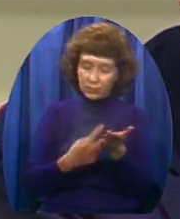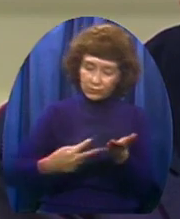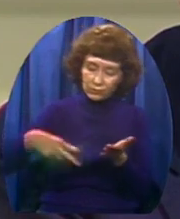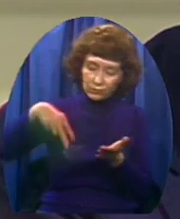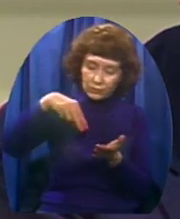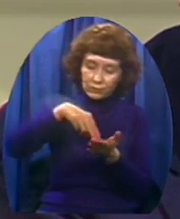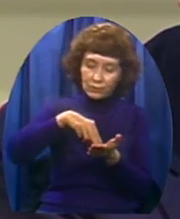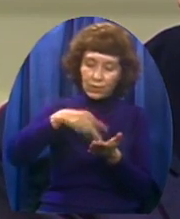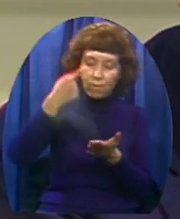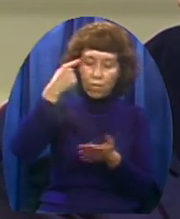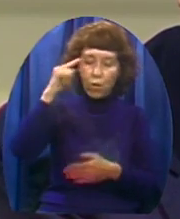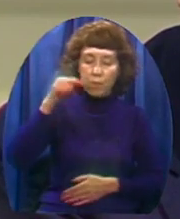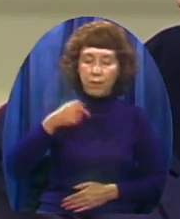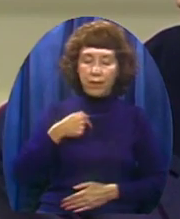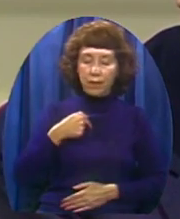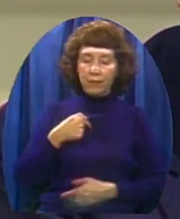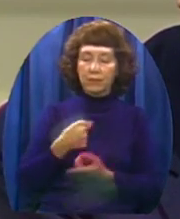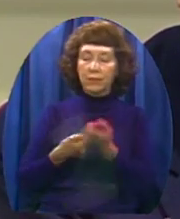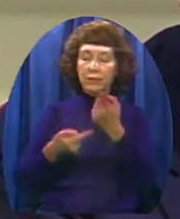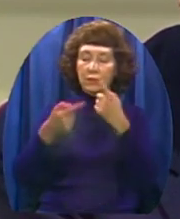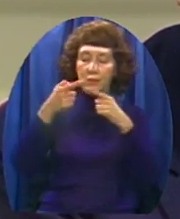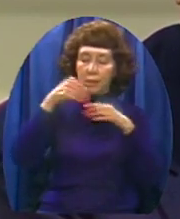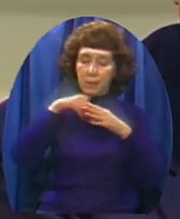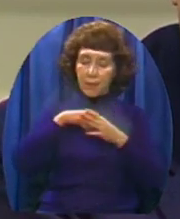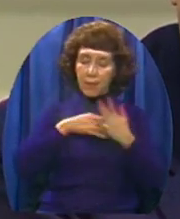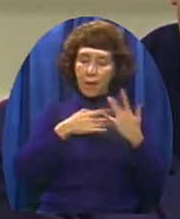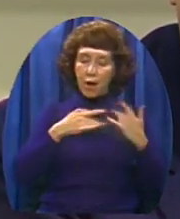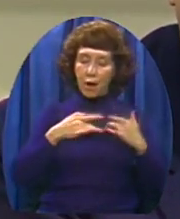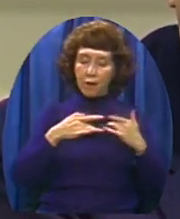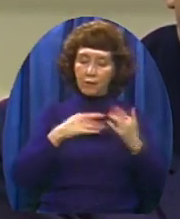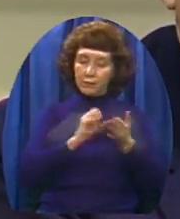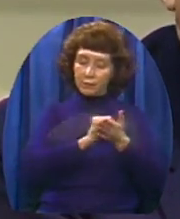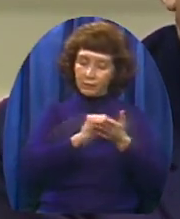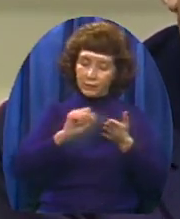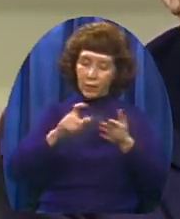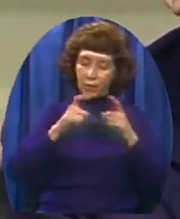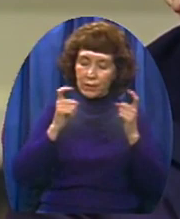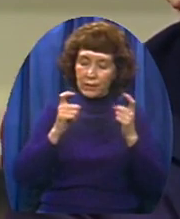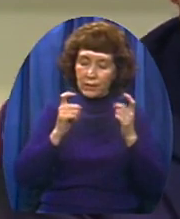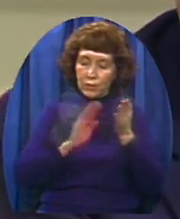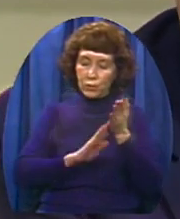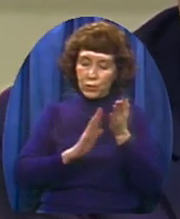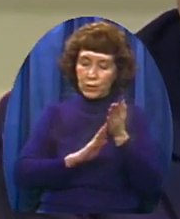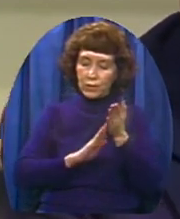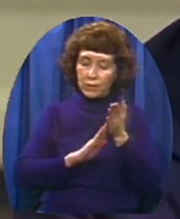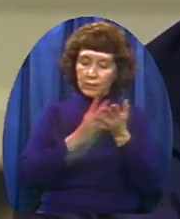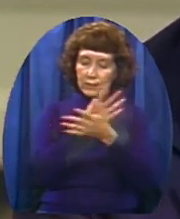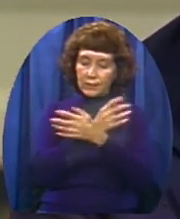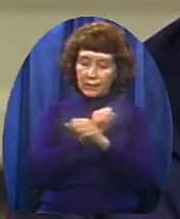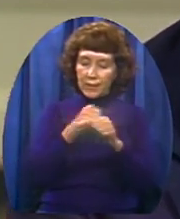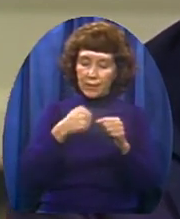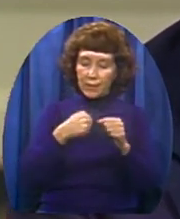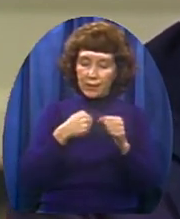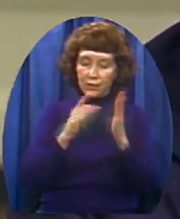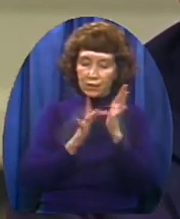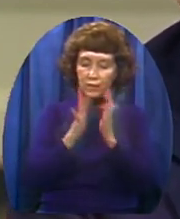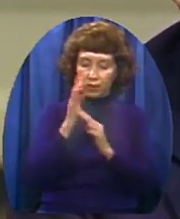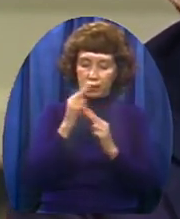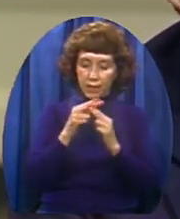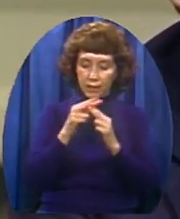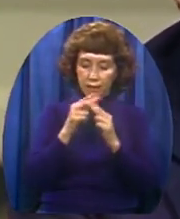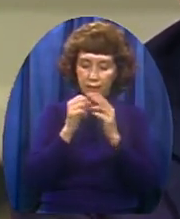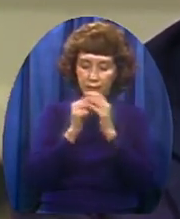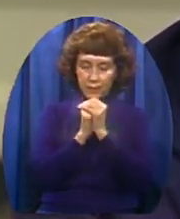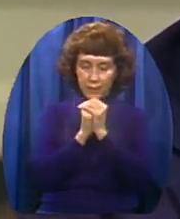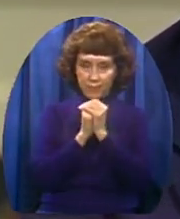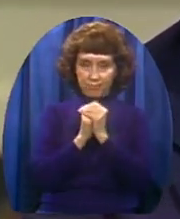And save my soul Amen While our heads are still bowed How many across this auditorium will say Jerry pray for me Raise